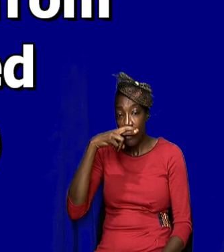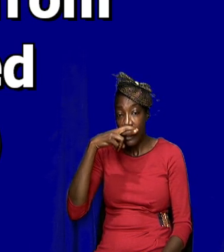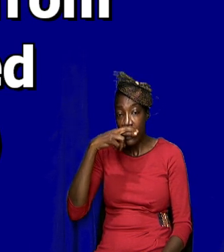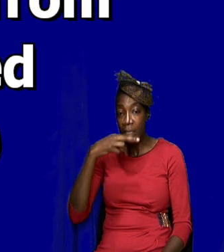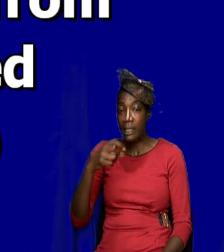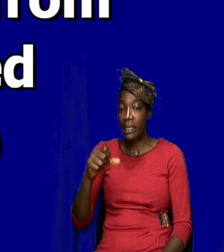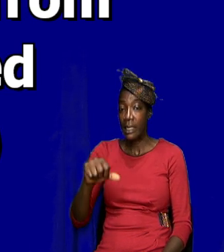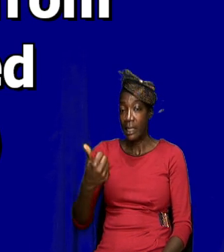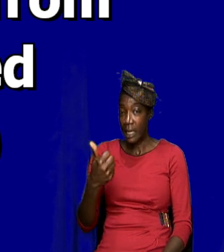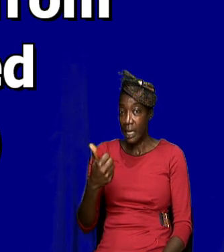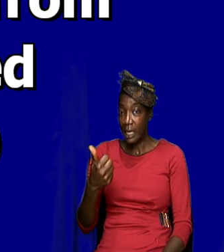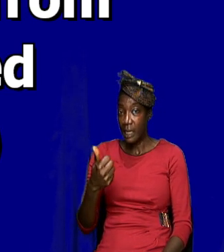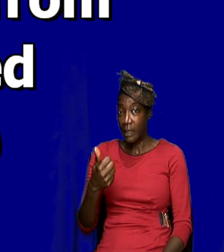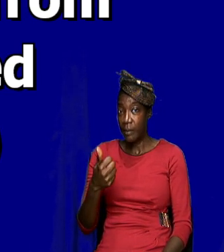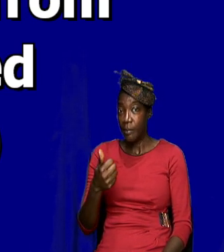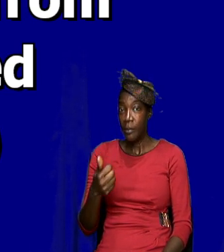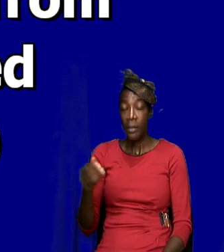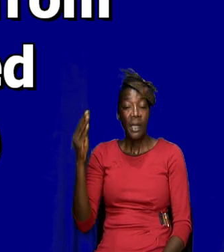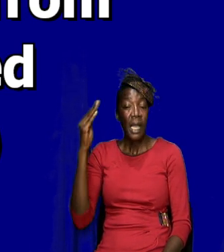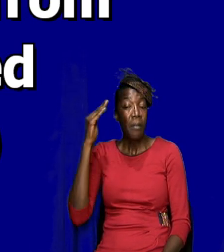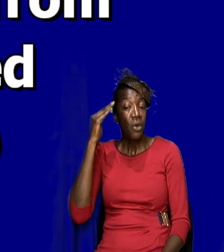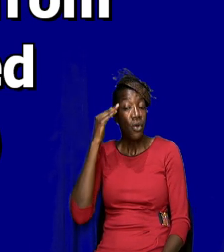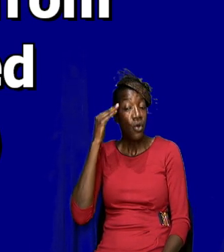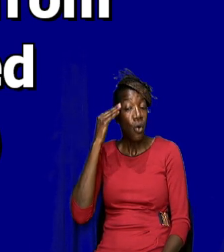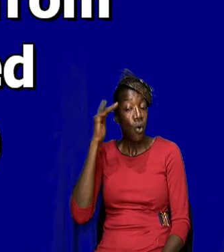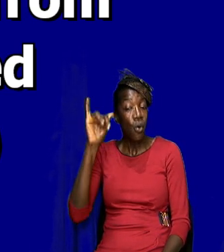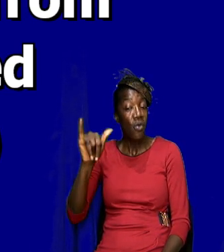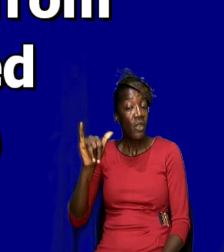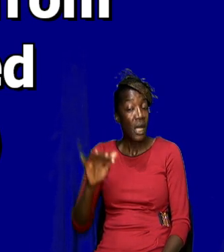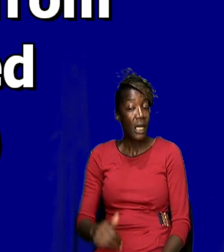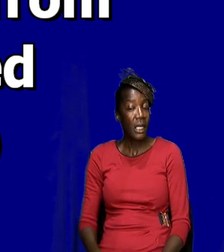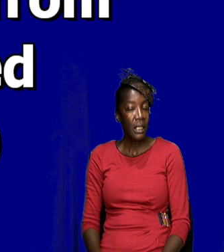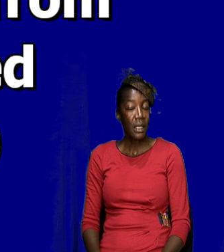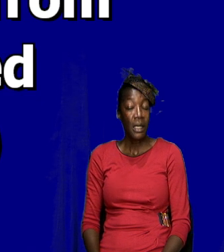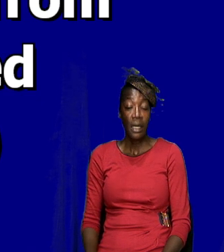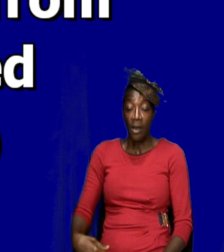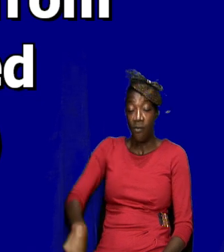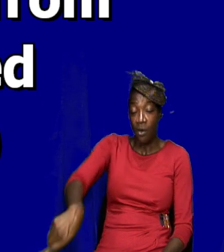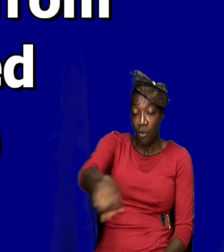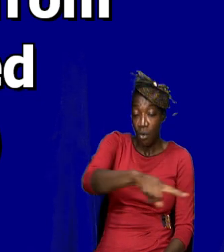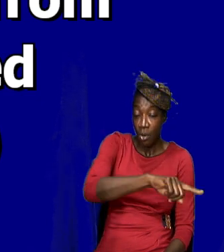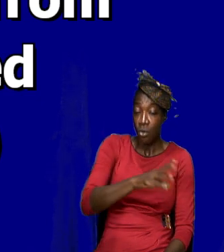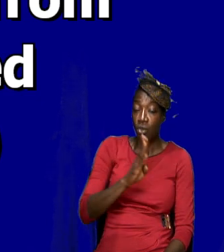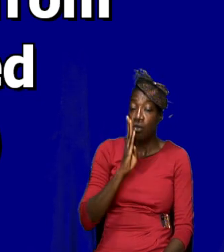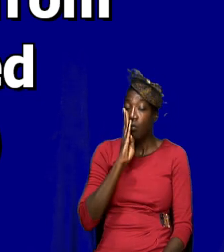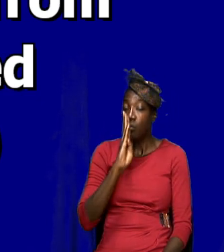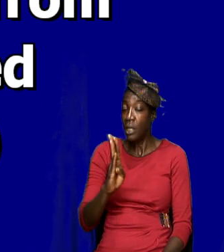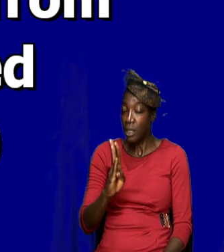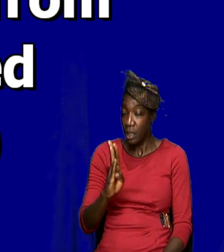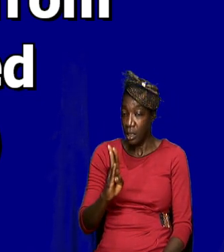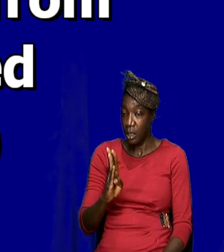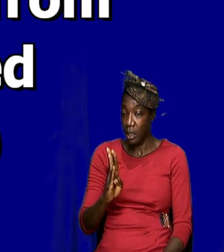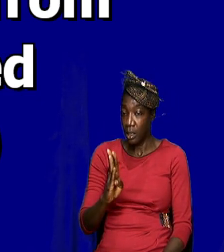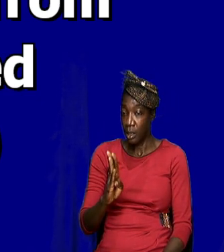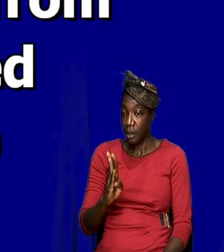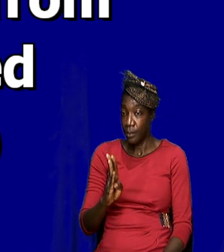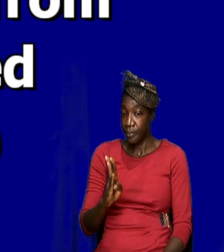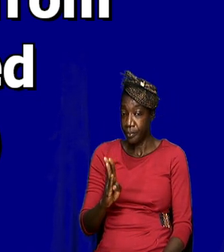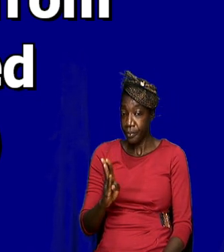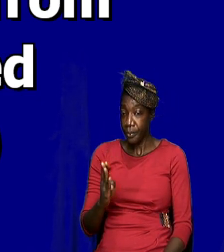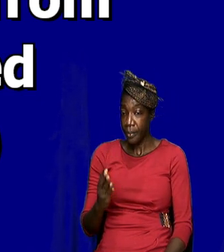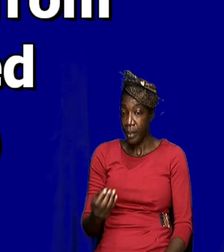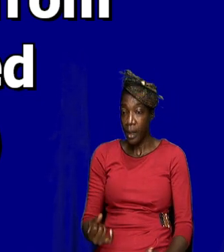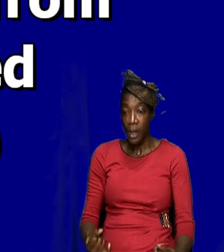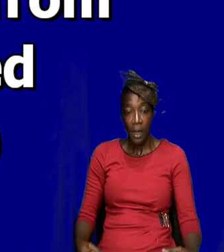He is eluding, he knows that, you know, for us to be effective, for us to be